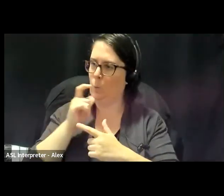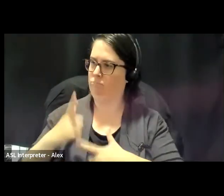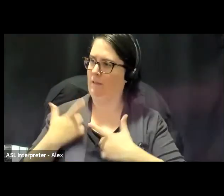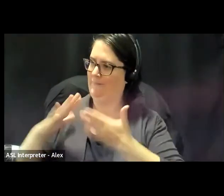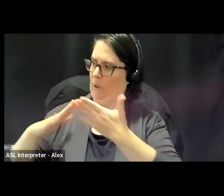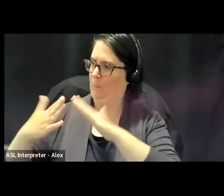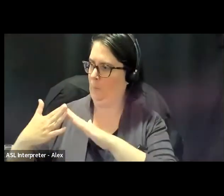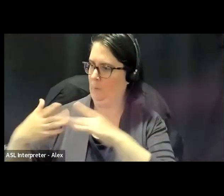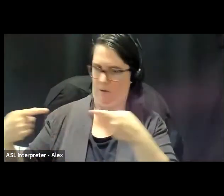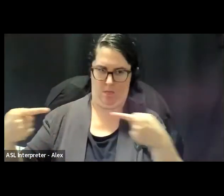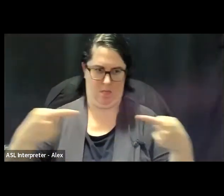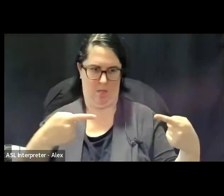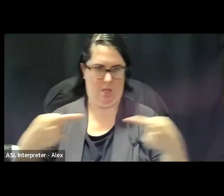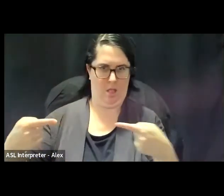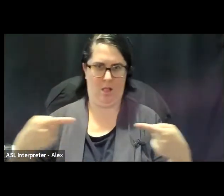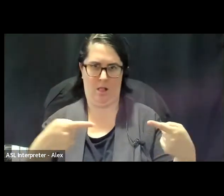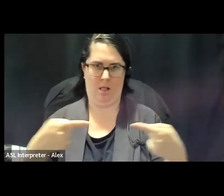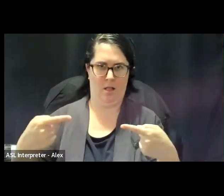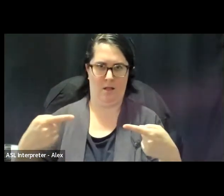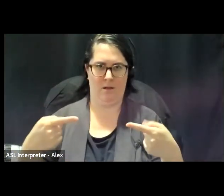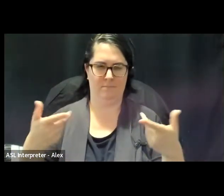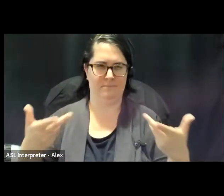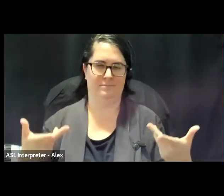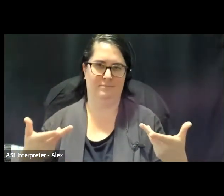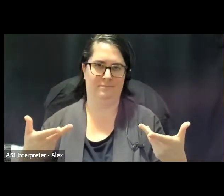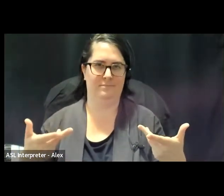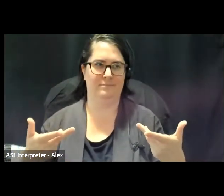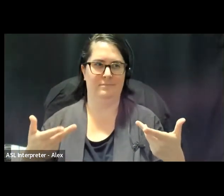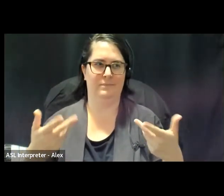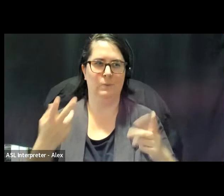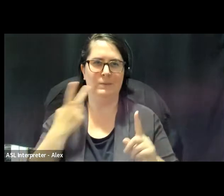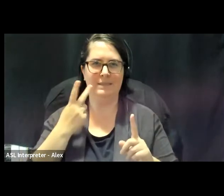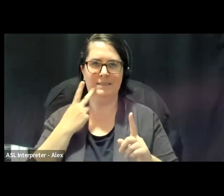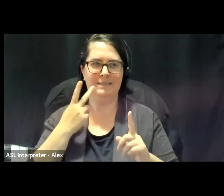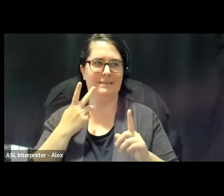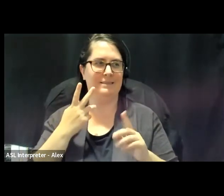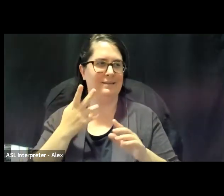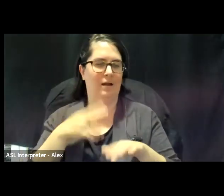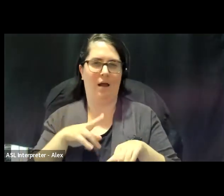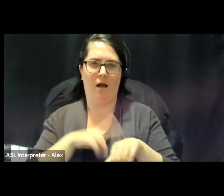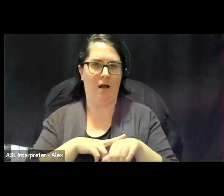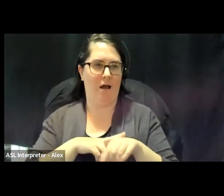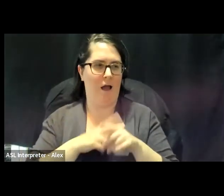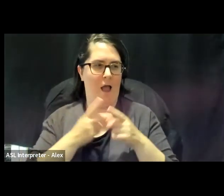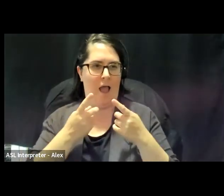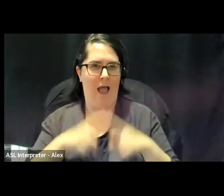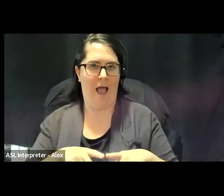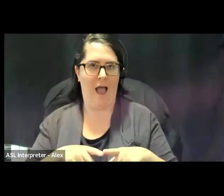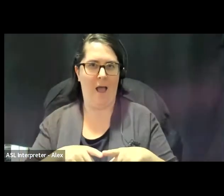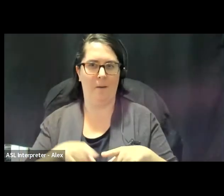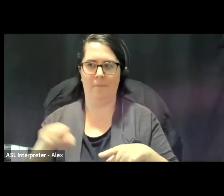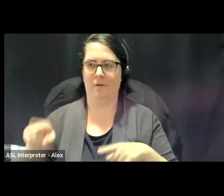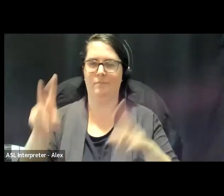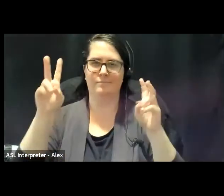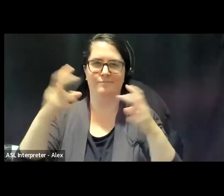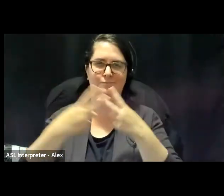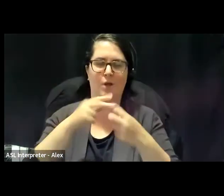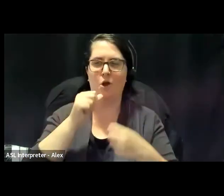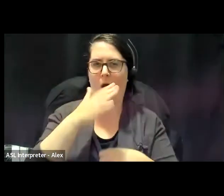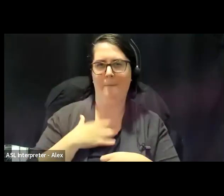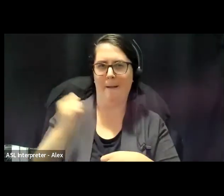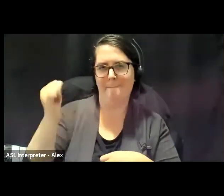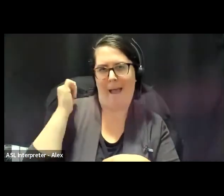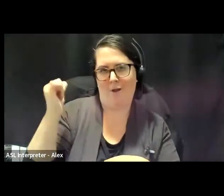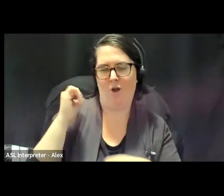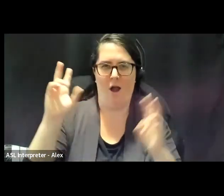see that NIMBY, you know, nature come about, you know, not my backyard. And there's